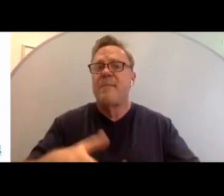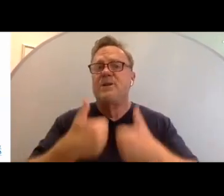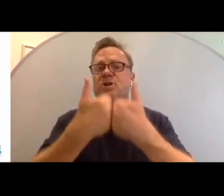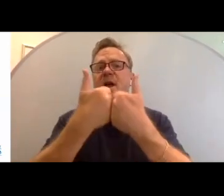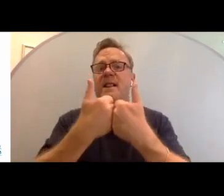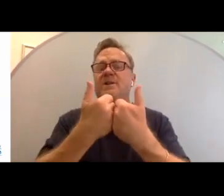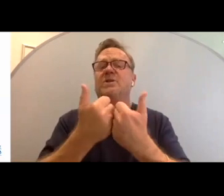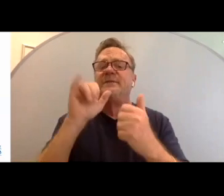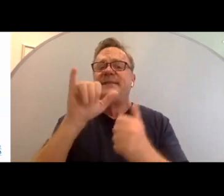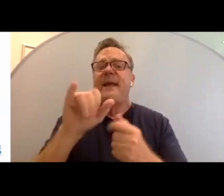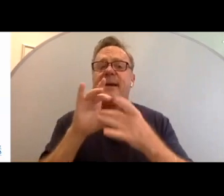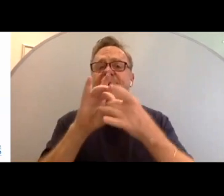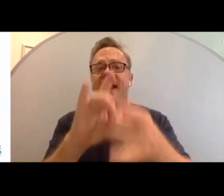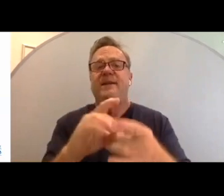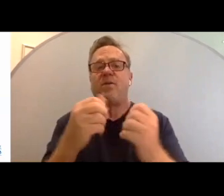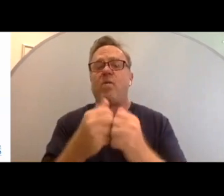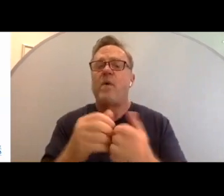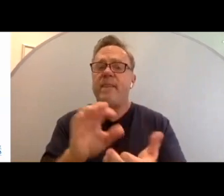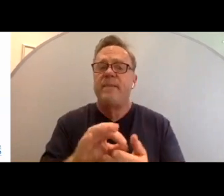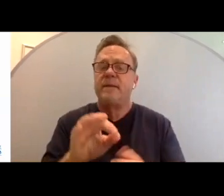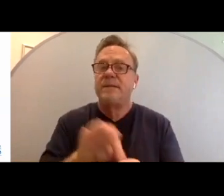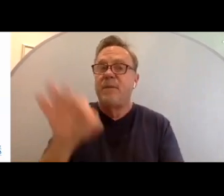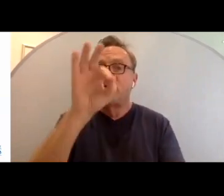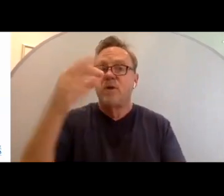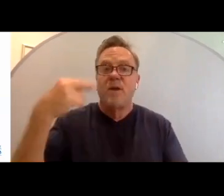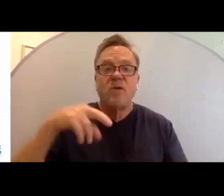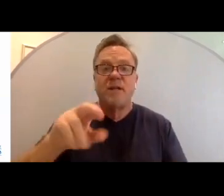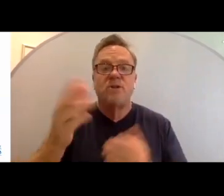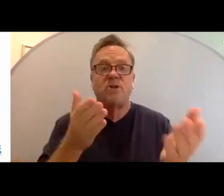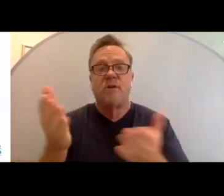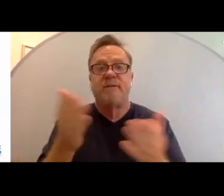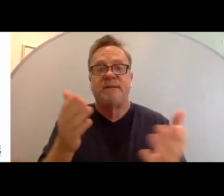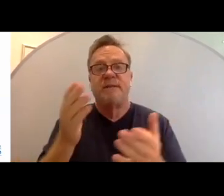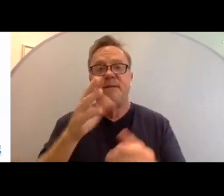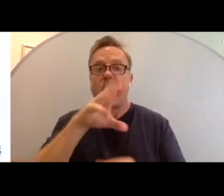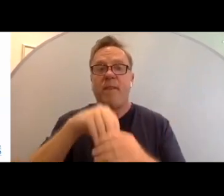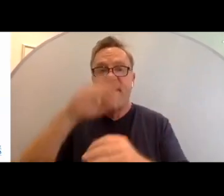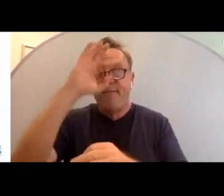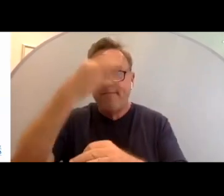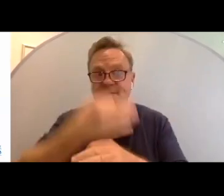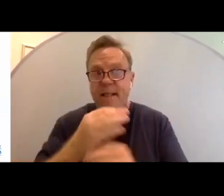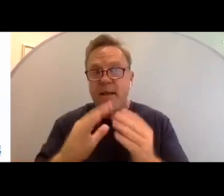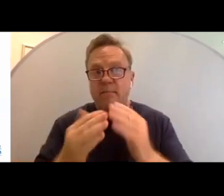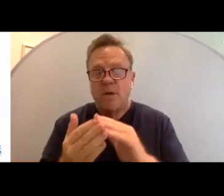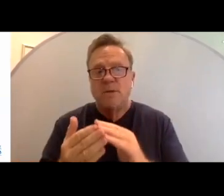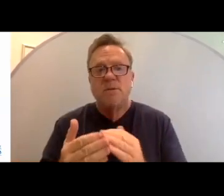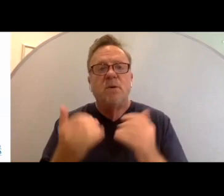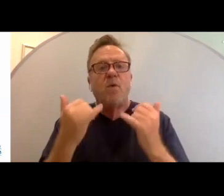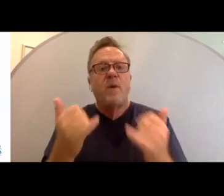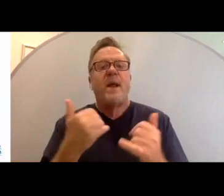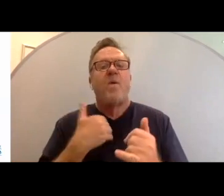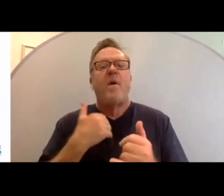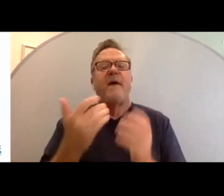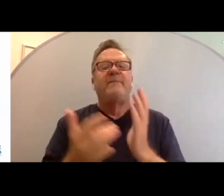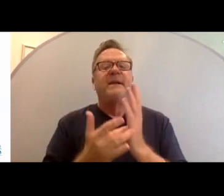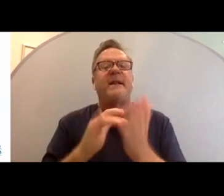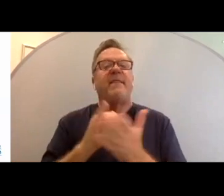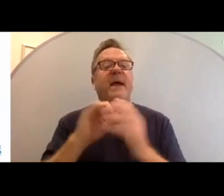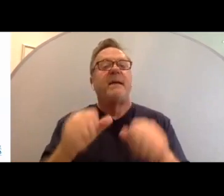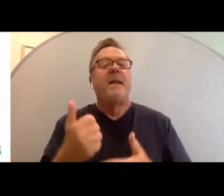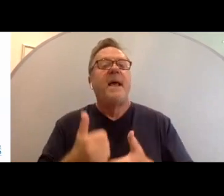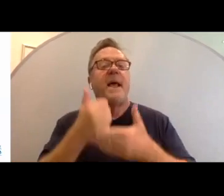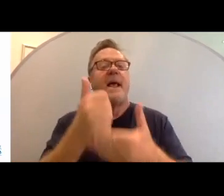staying connected with spiritual and religious services and faith communities. We now have technologies that can help